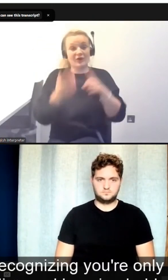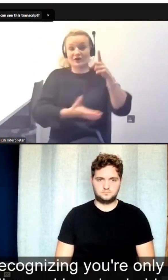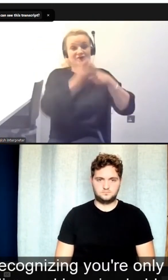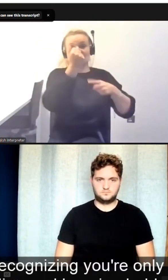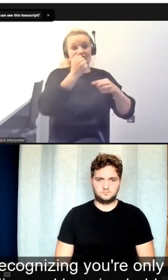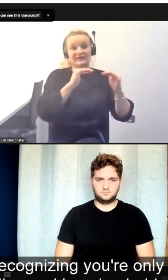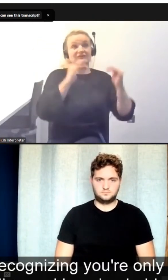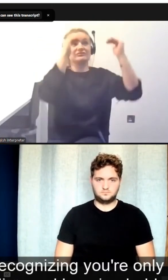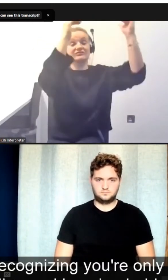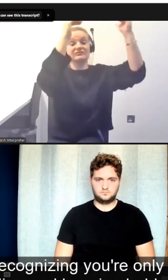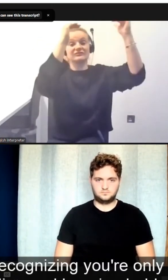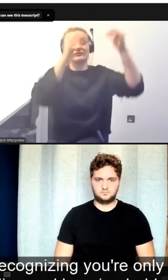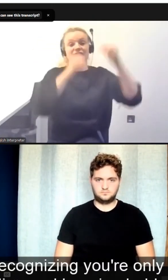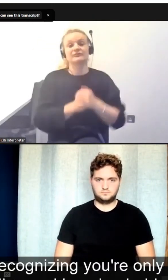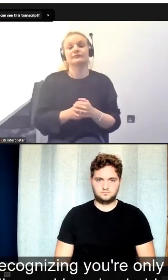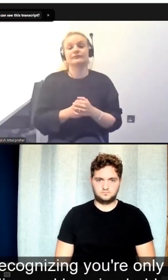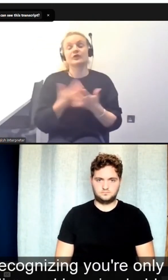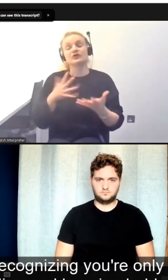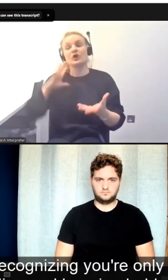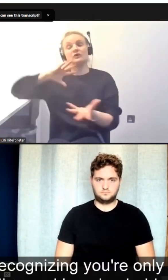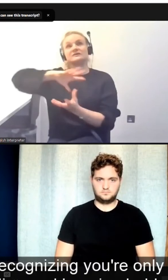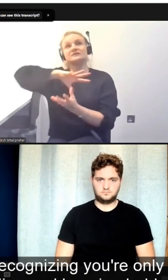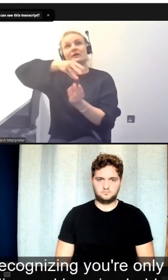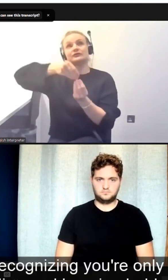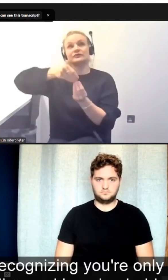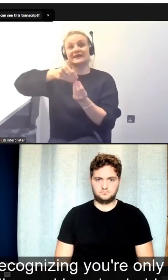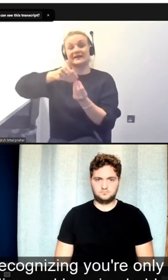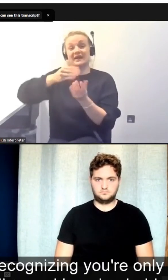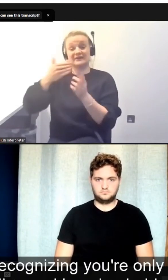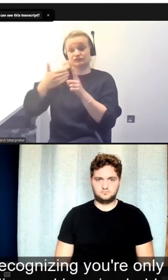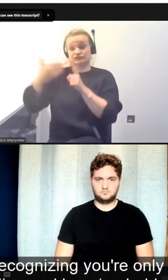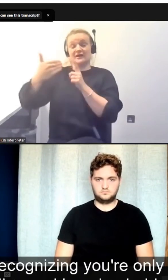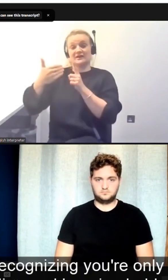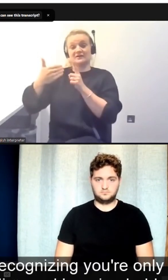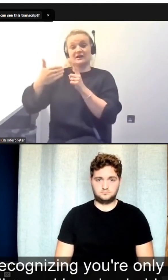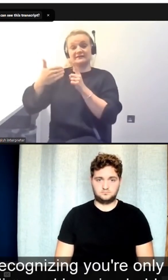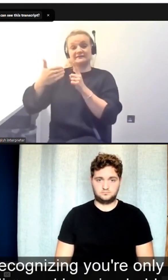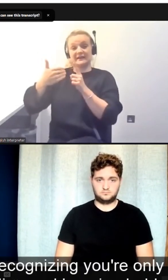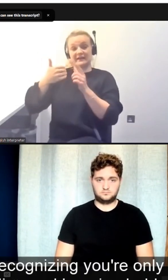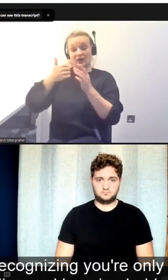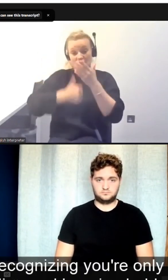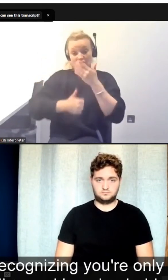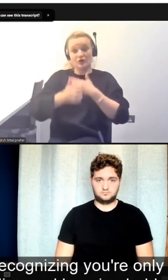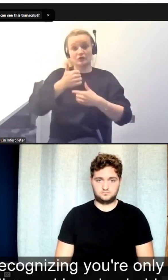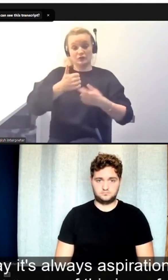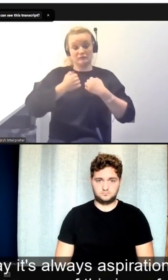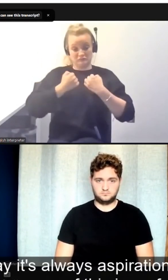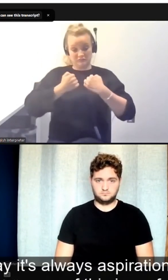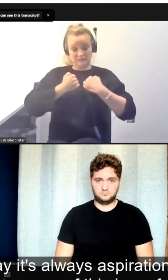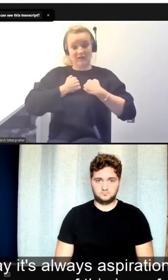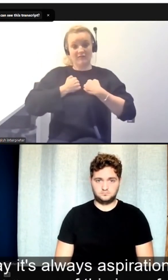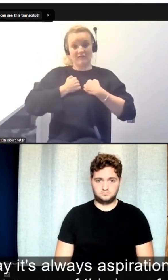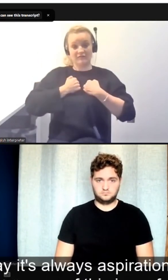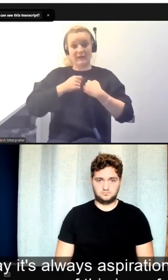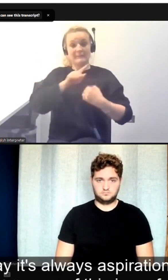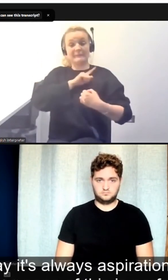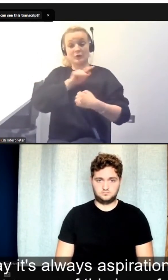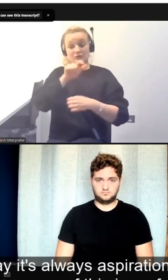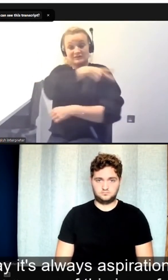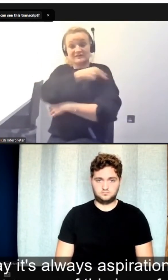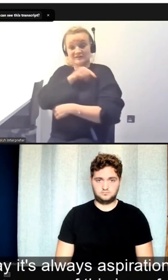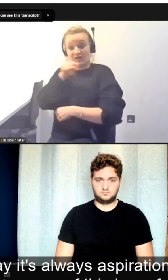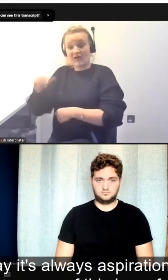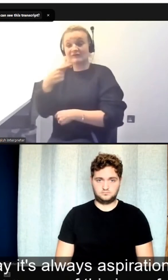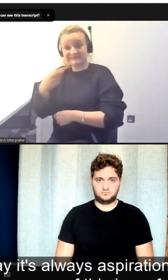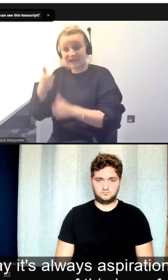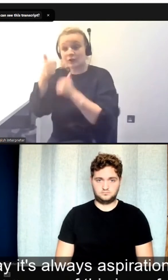it's recognizing you're only as good as the people that you're leading and keeping hold of that would be